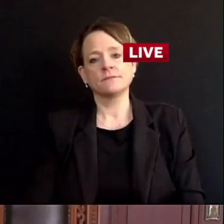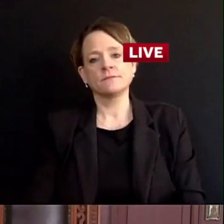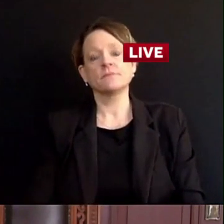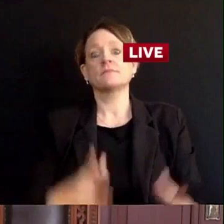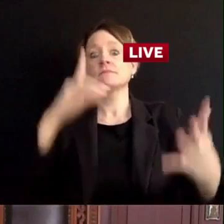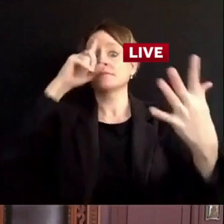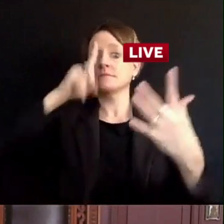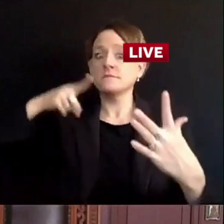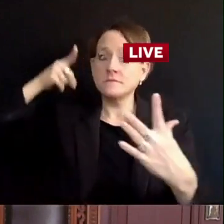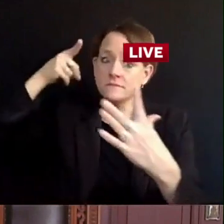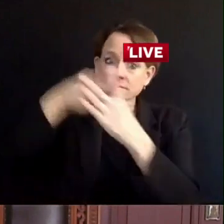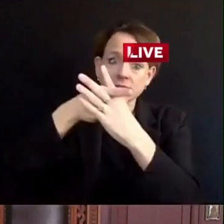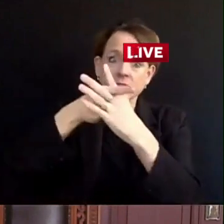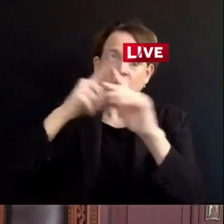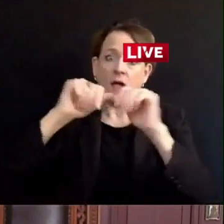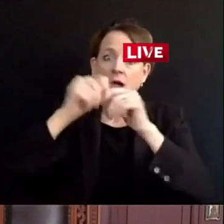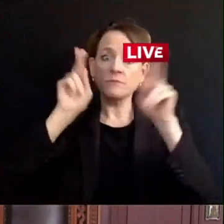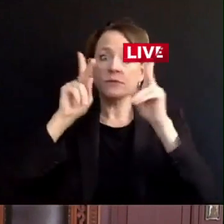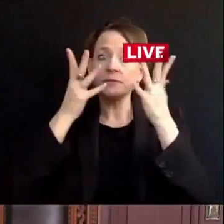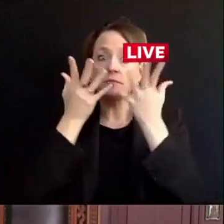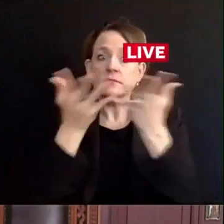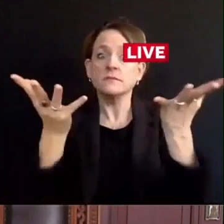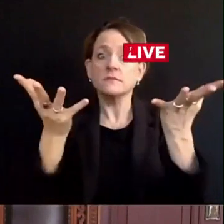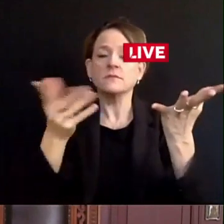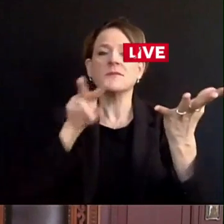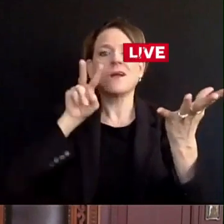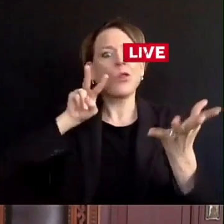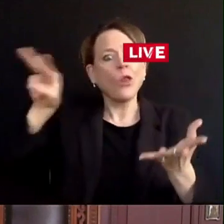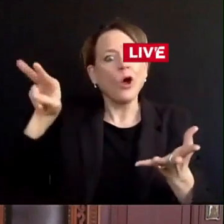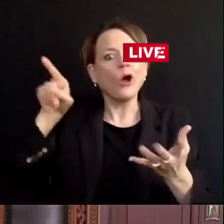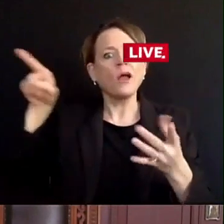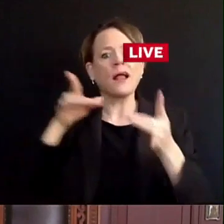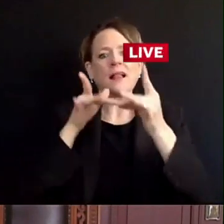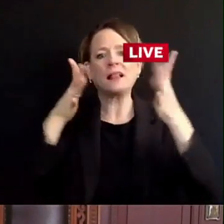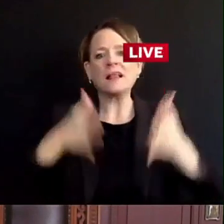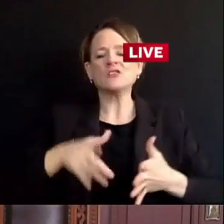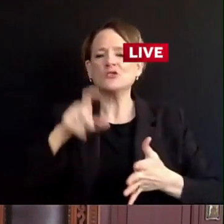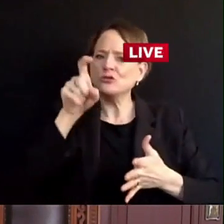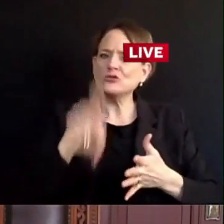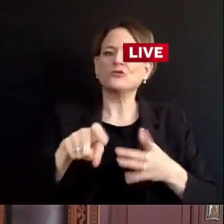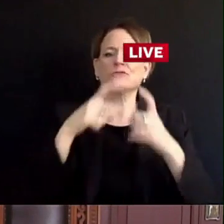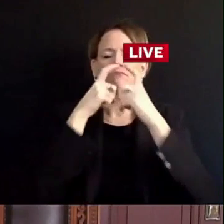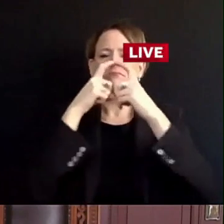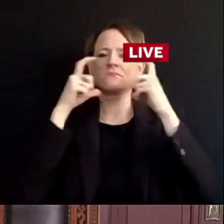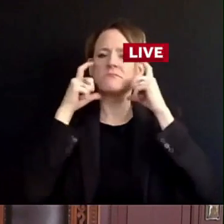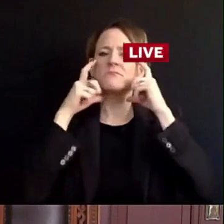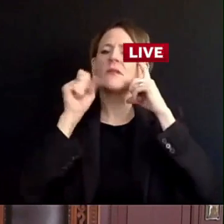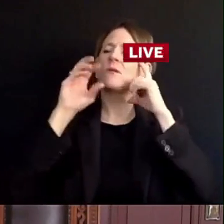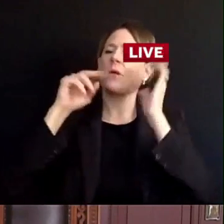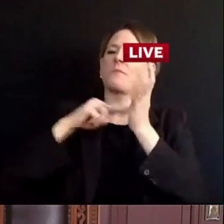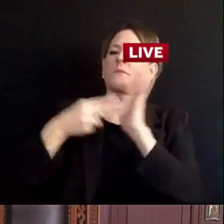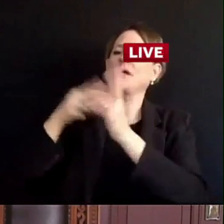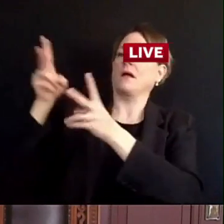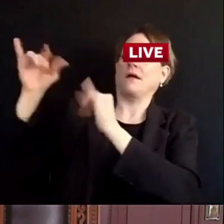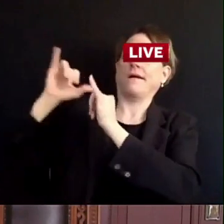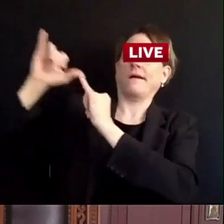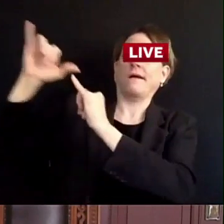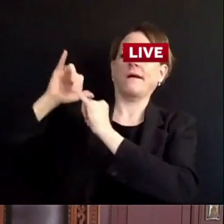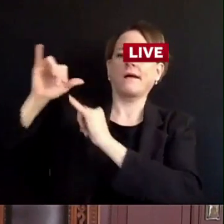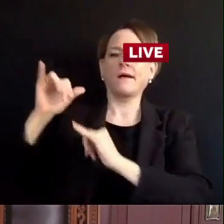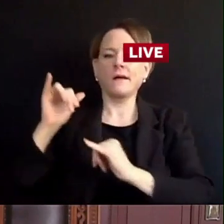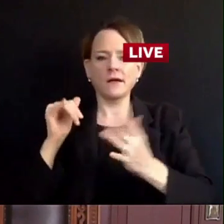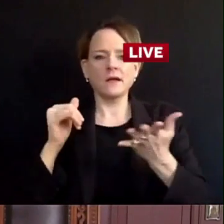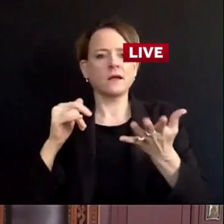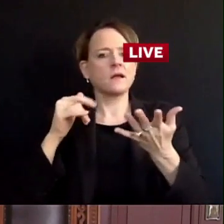as they have, and you see the pictures of 100 plus people in a small room, no one wearing a mask.